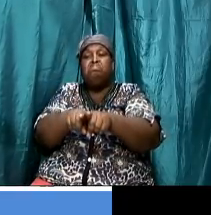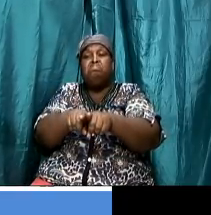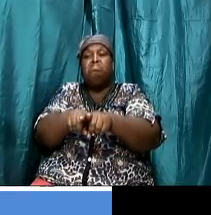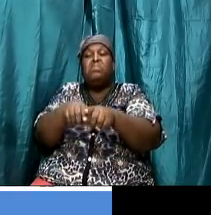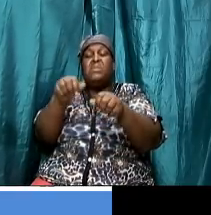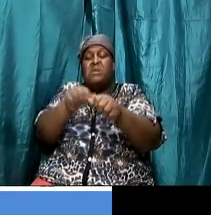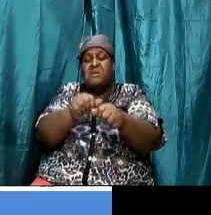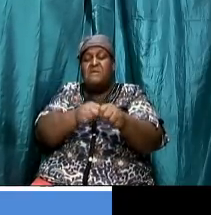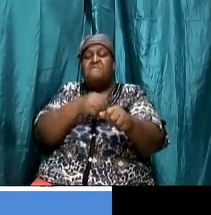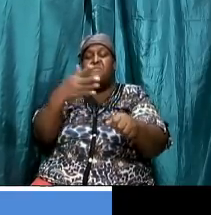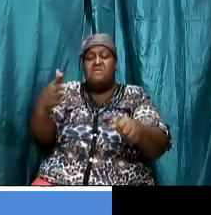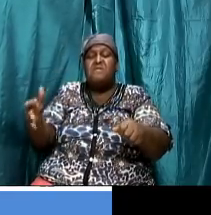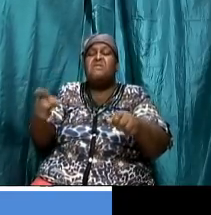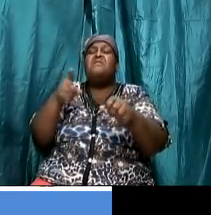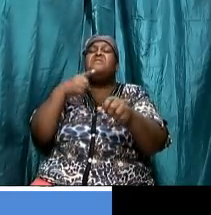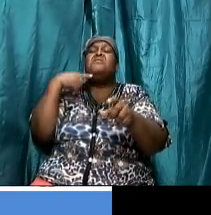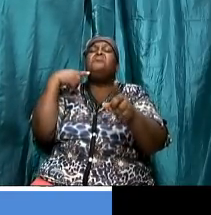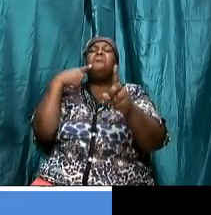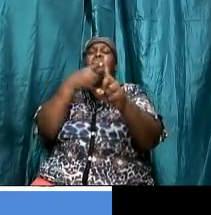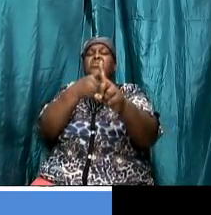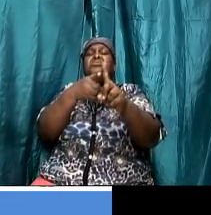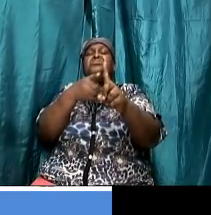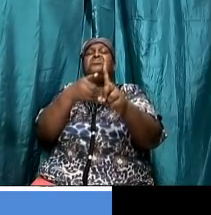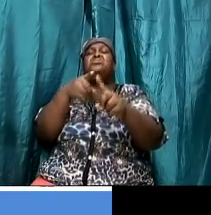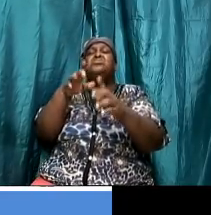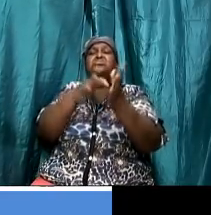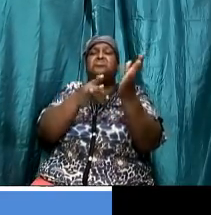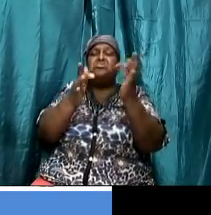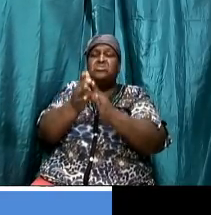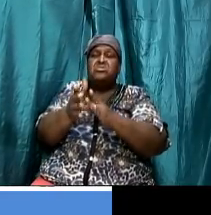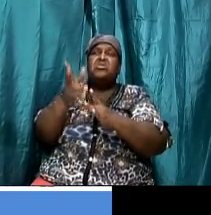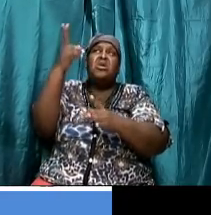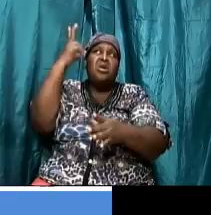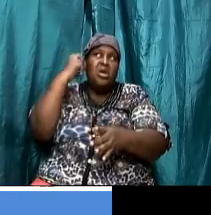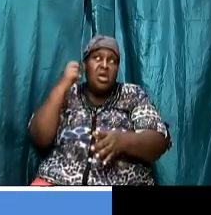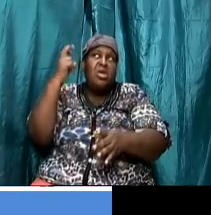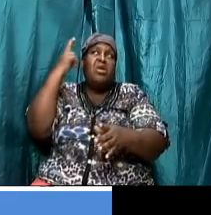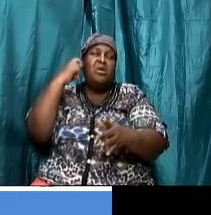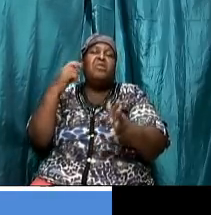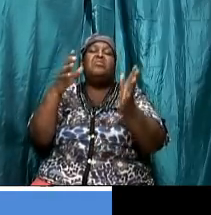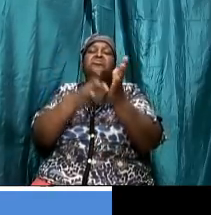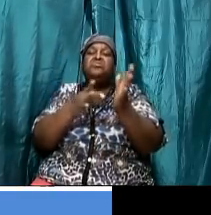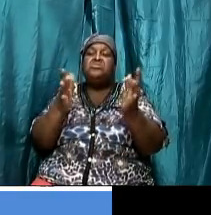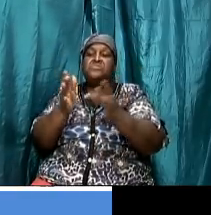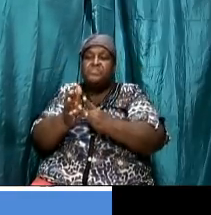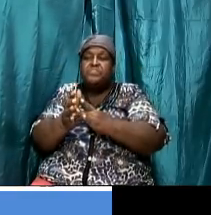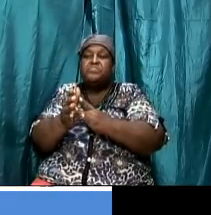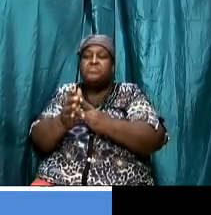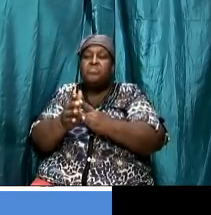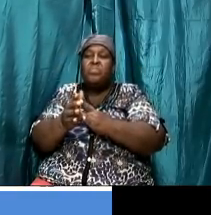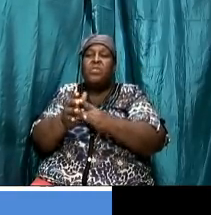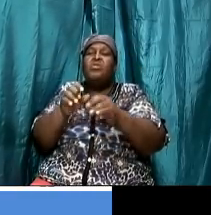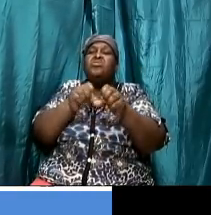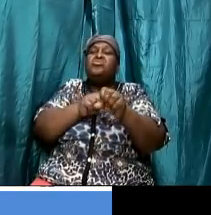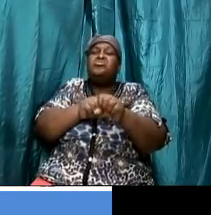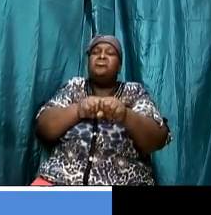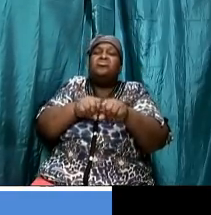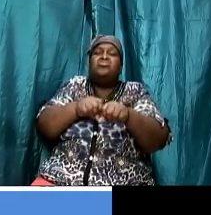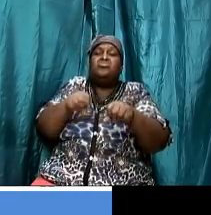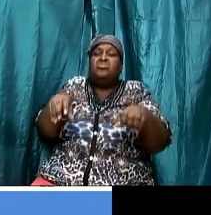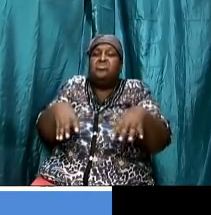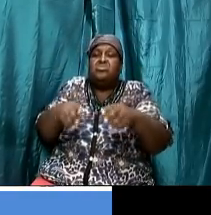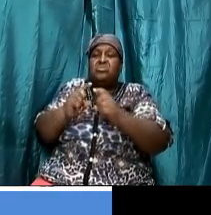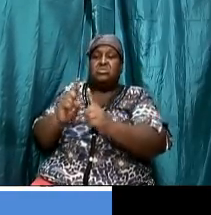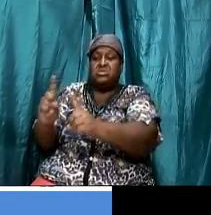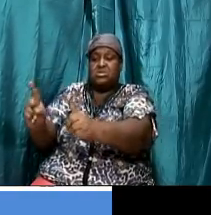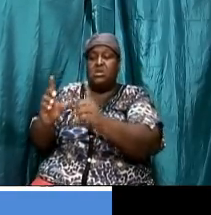hear him and i like the fact that when jesus taught the disciples because they were so afraid they saw nobody else but jesus